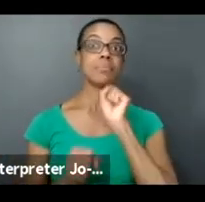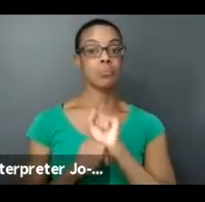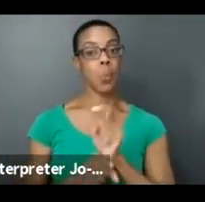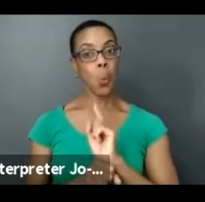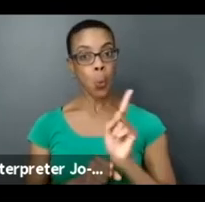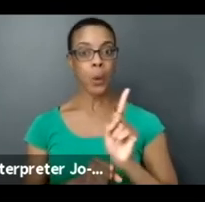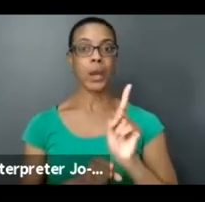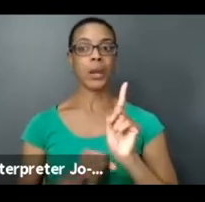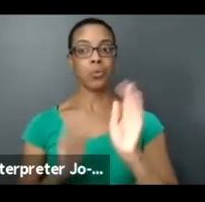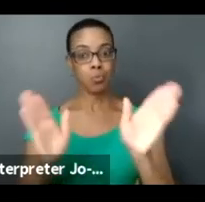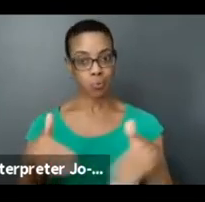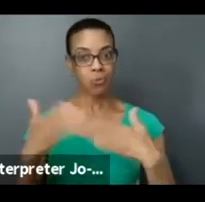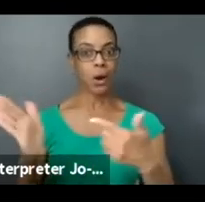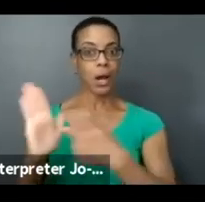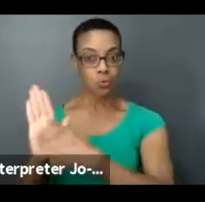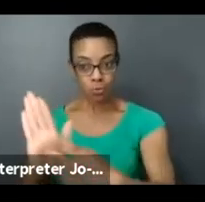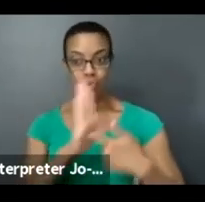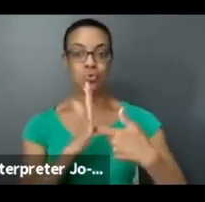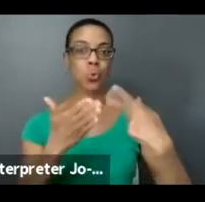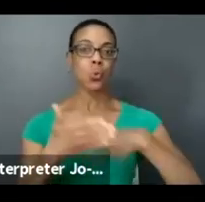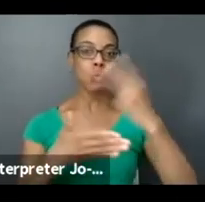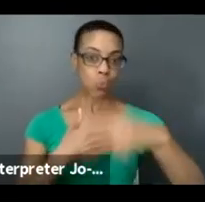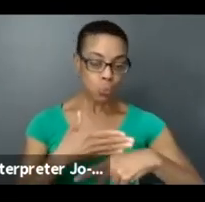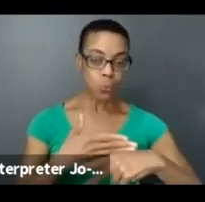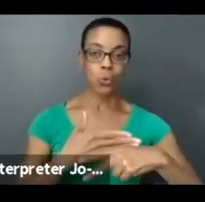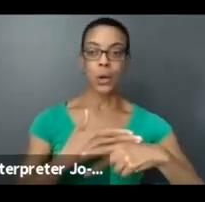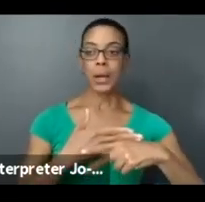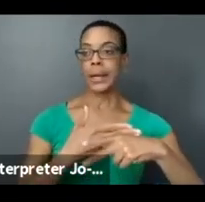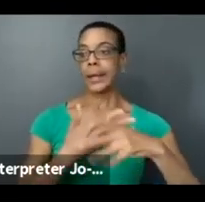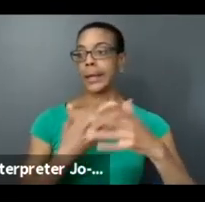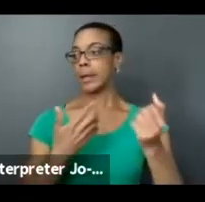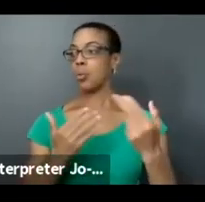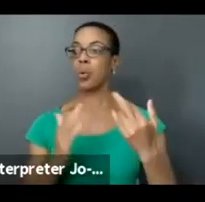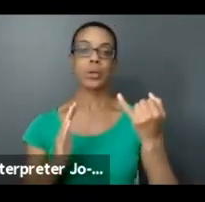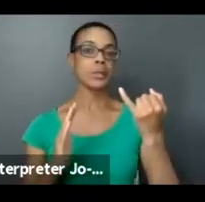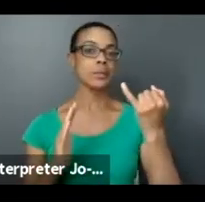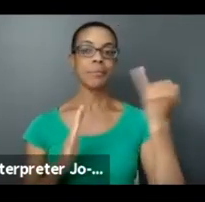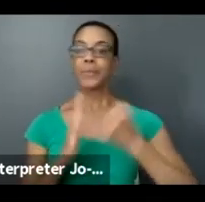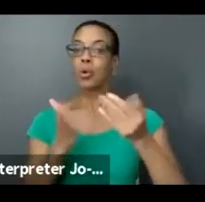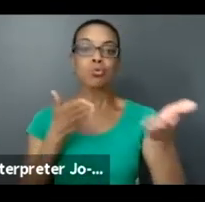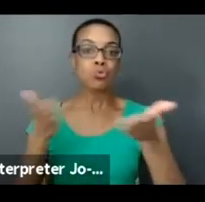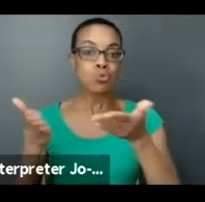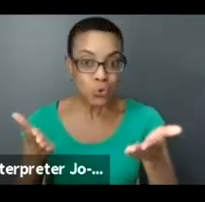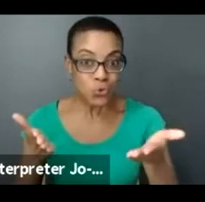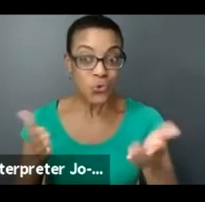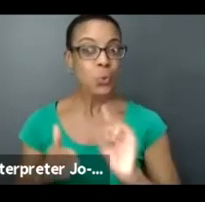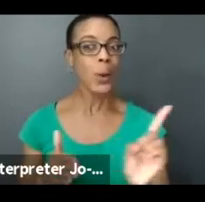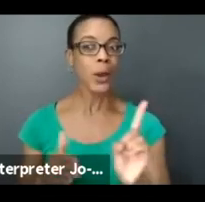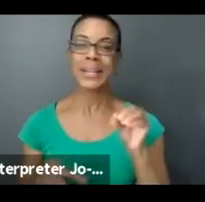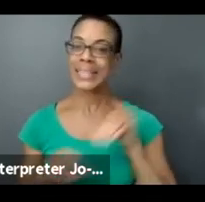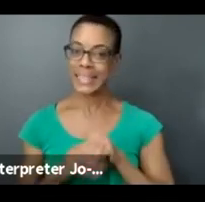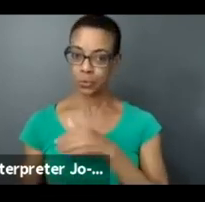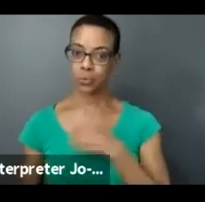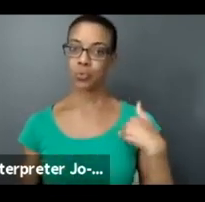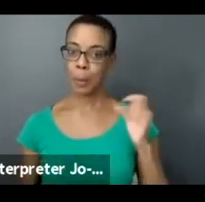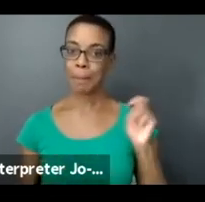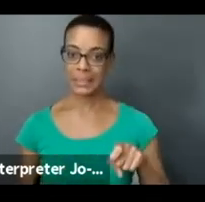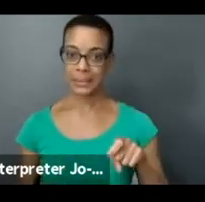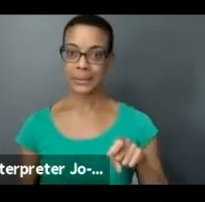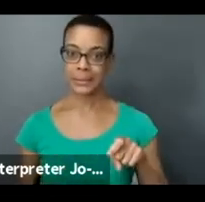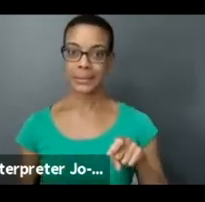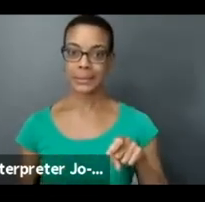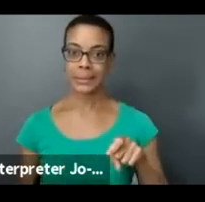to provide the programming, or the arts based service, it would have to be in Toronto and primarily benefit